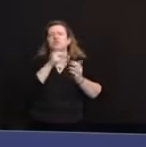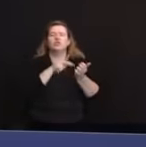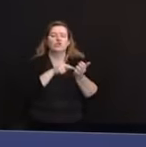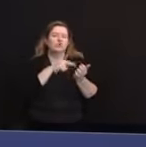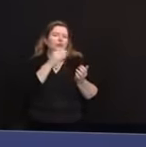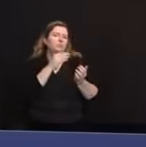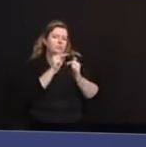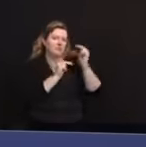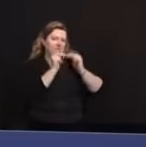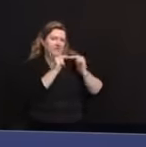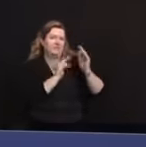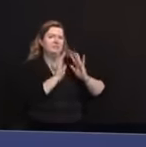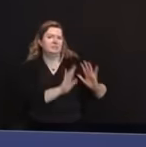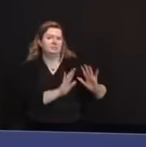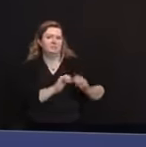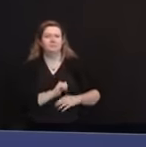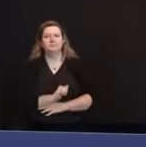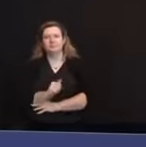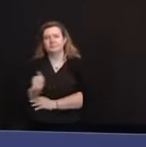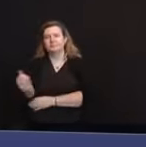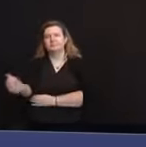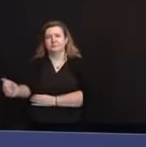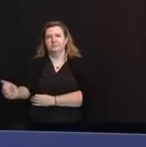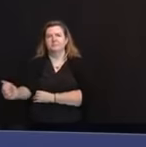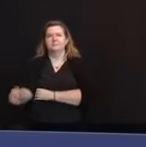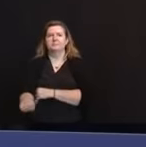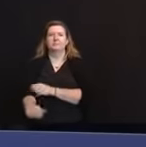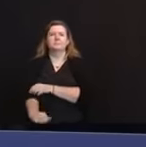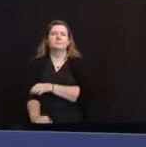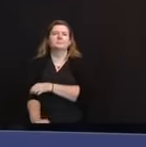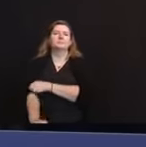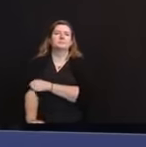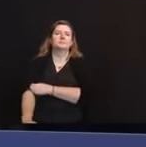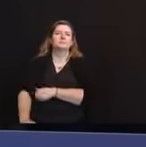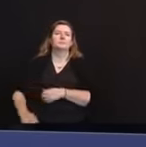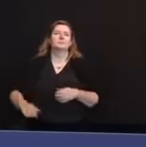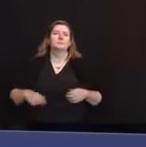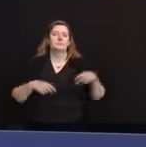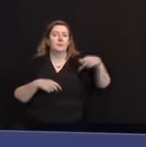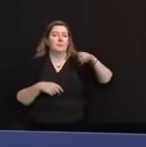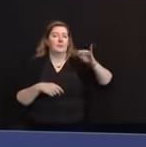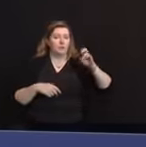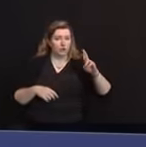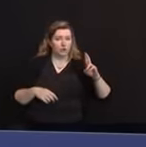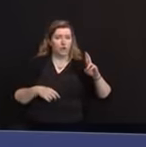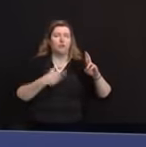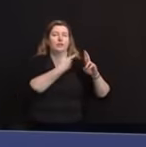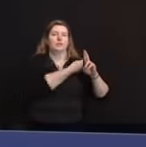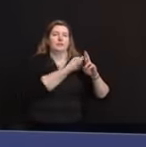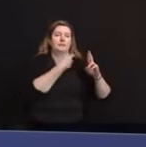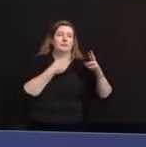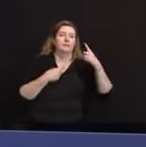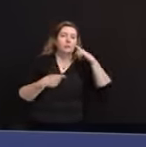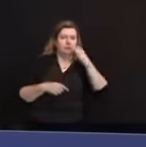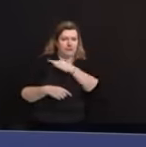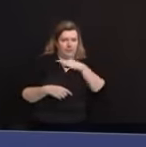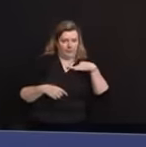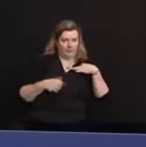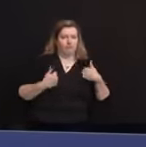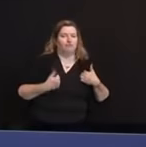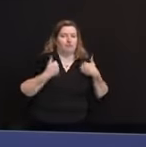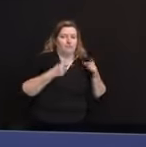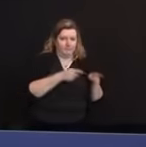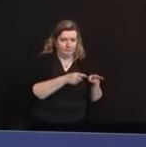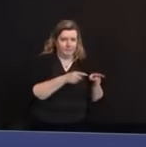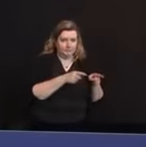112,000 first doses of Pfizer for vaccination of nursing home staff and residents over the next month.